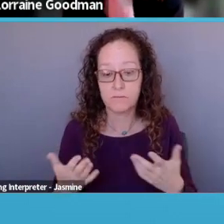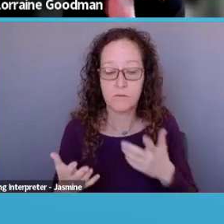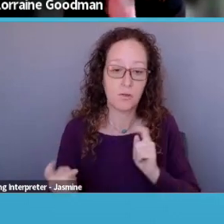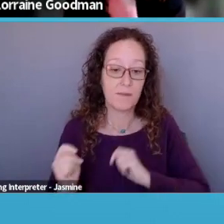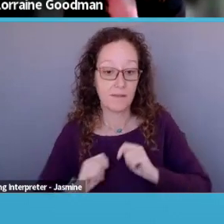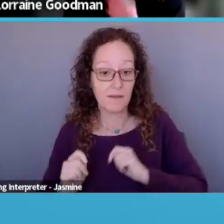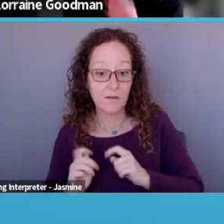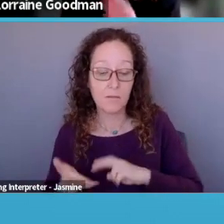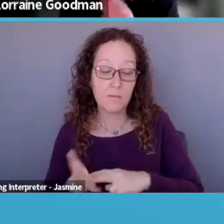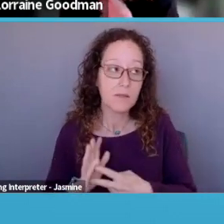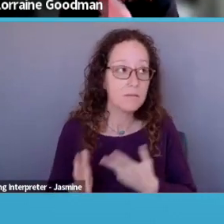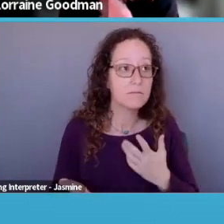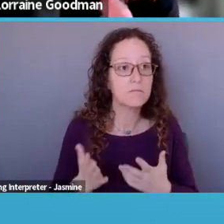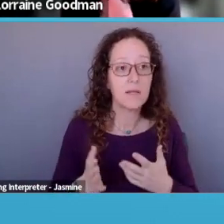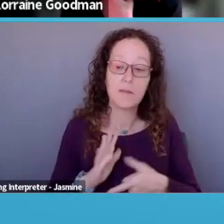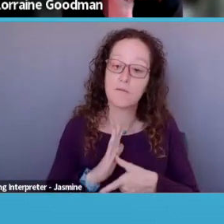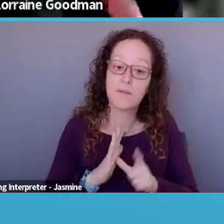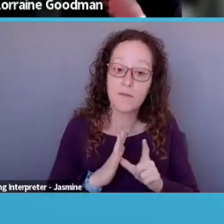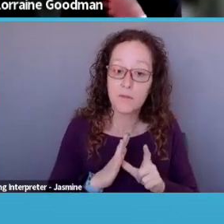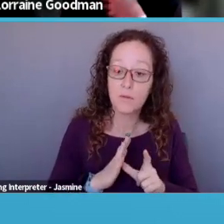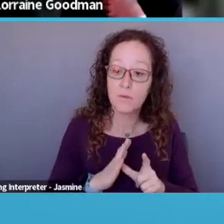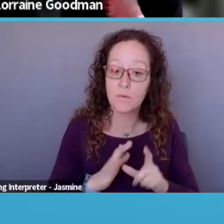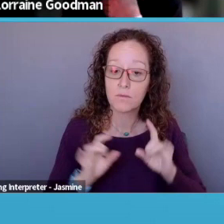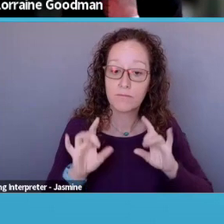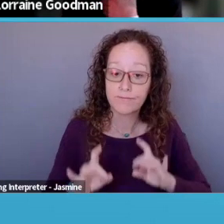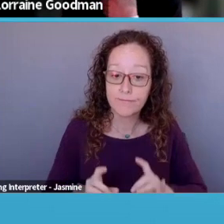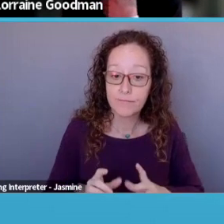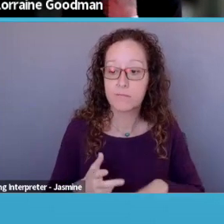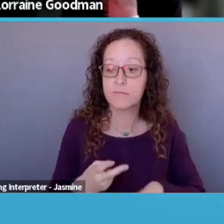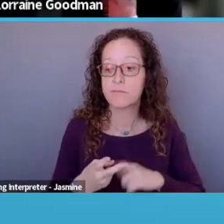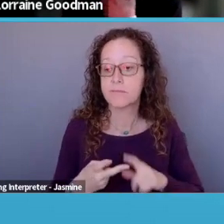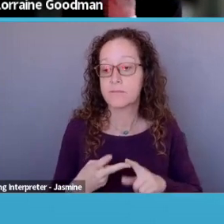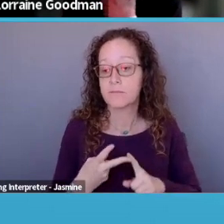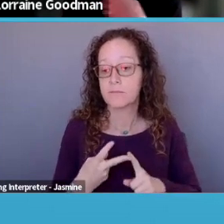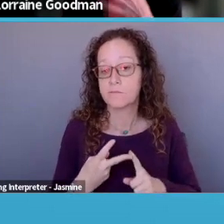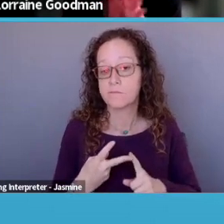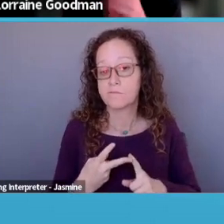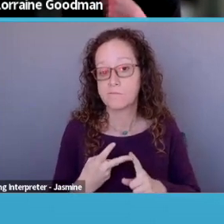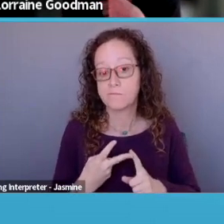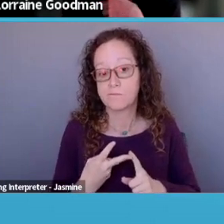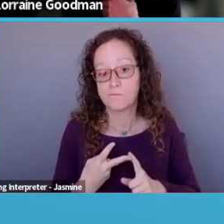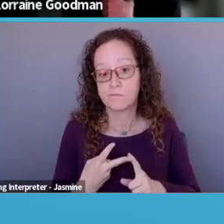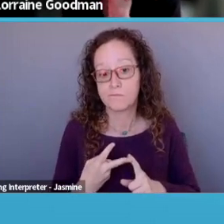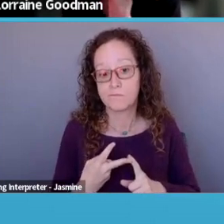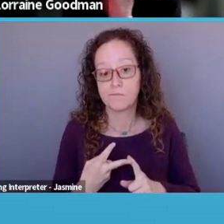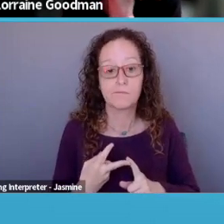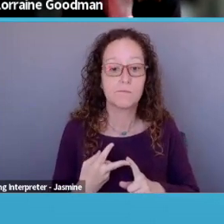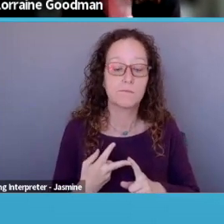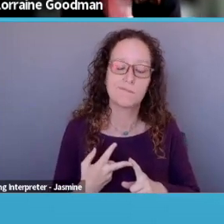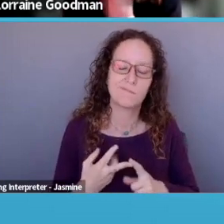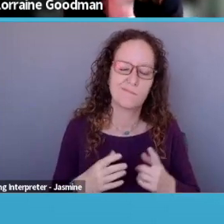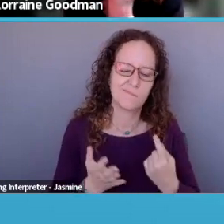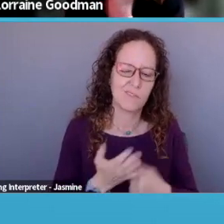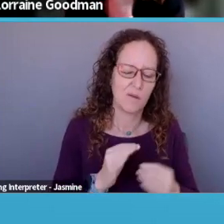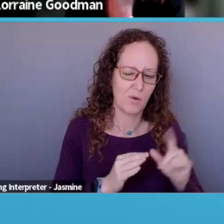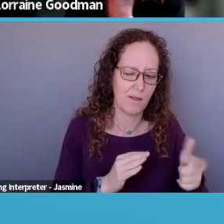be, uh, reviews. They can be, um, uh, we'll talk more about outcomes, but there are a